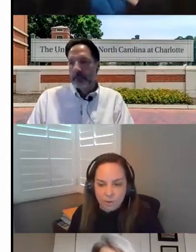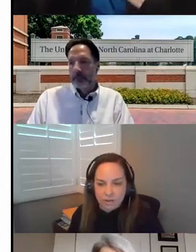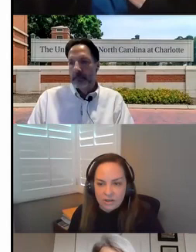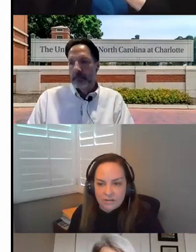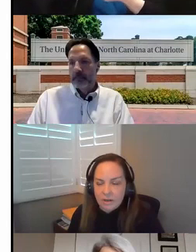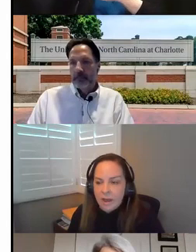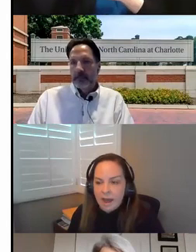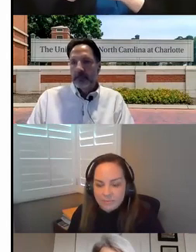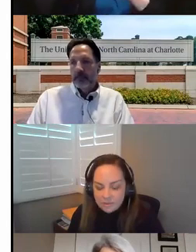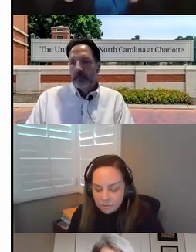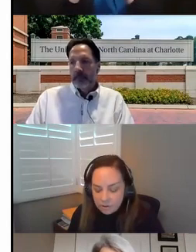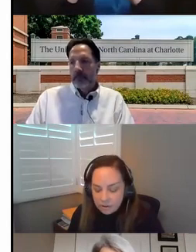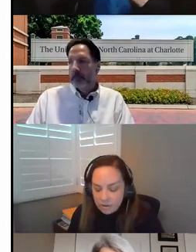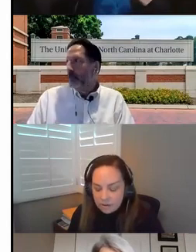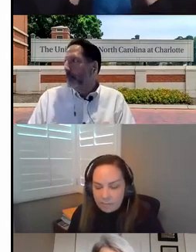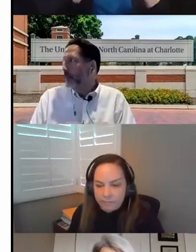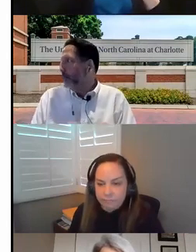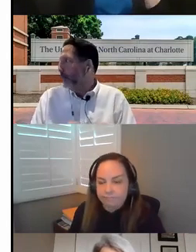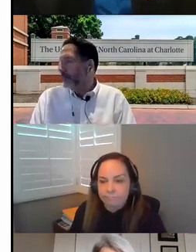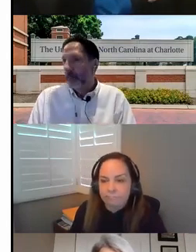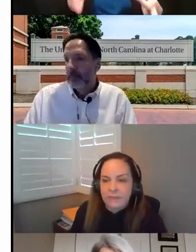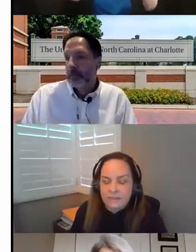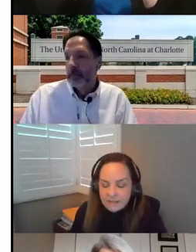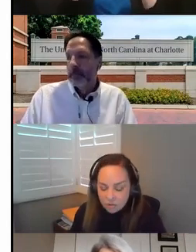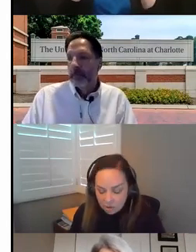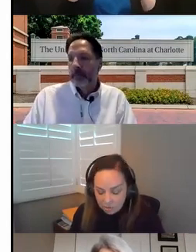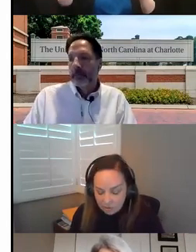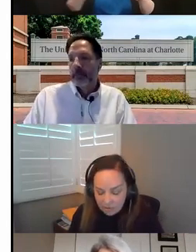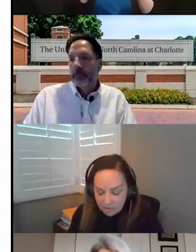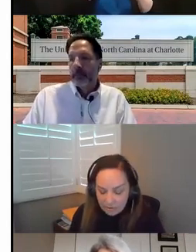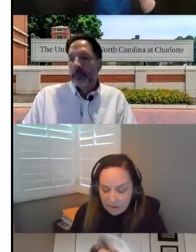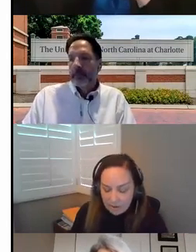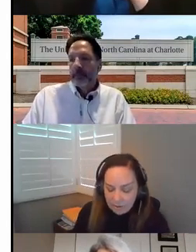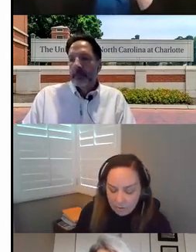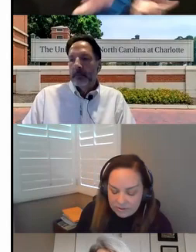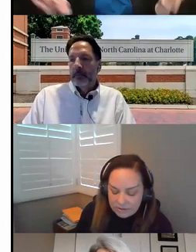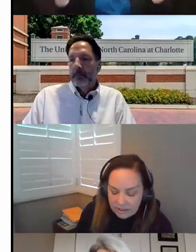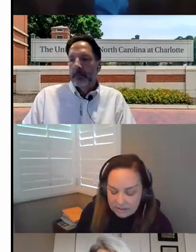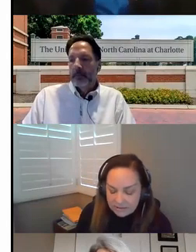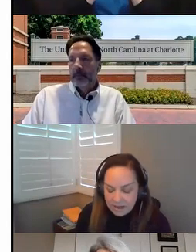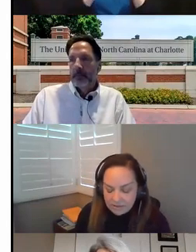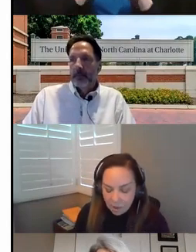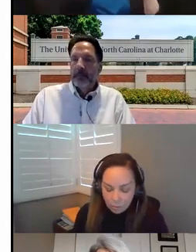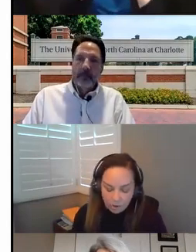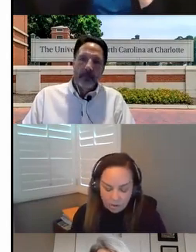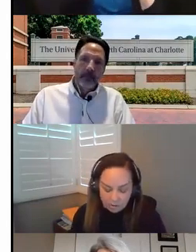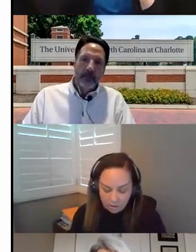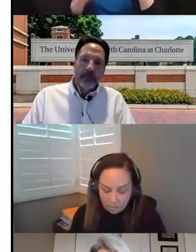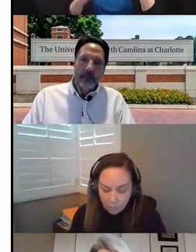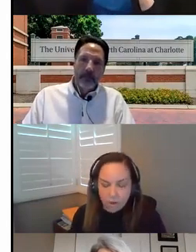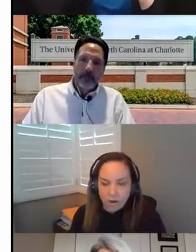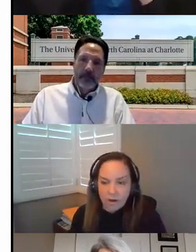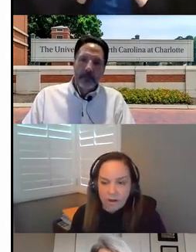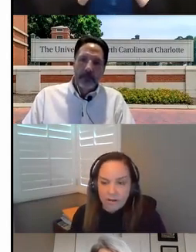communities. Absolutely essential. What we see is it makes our work